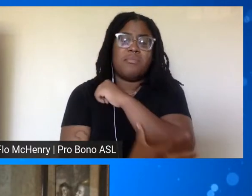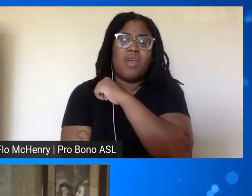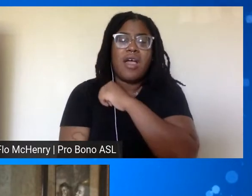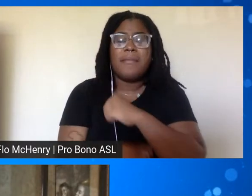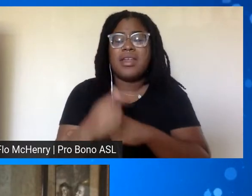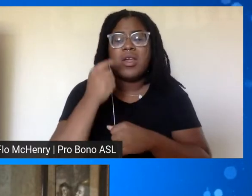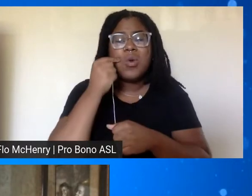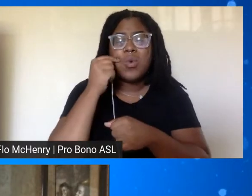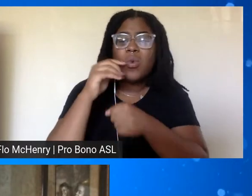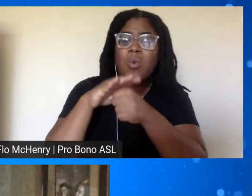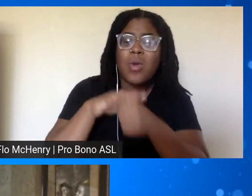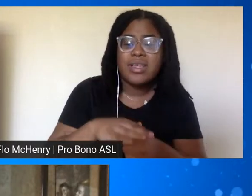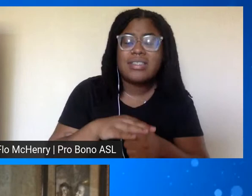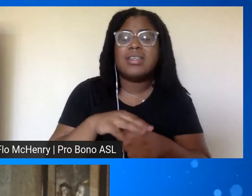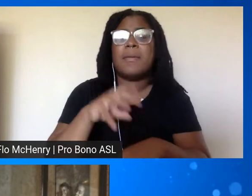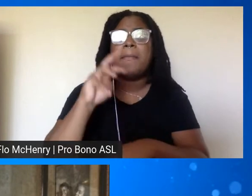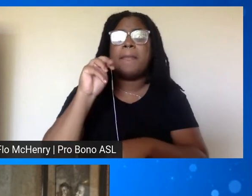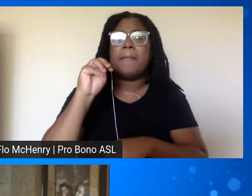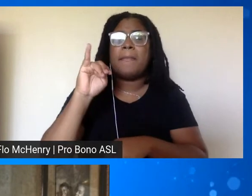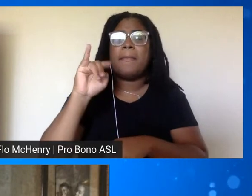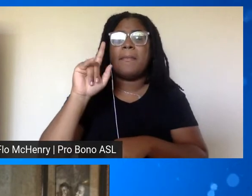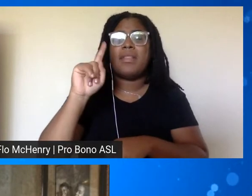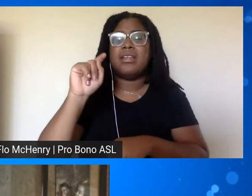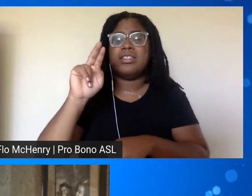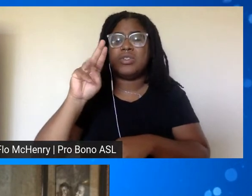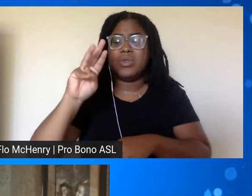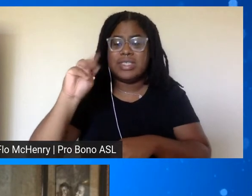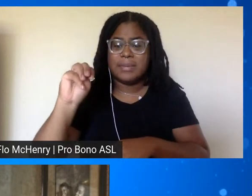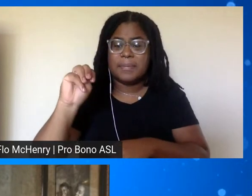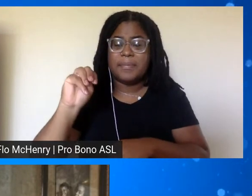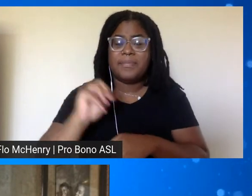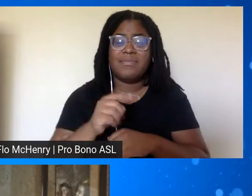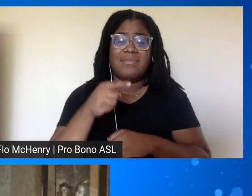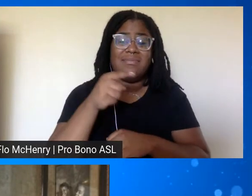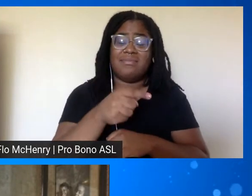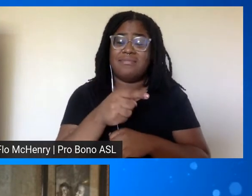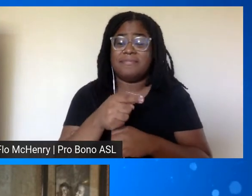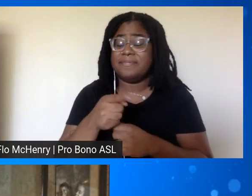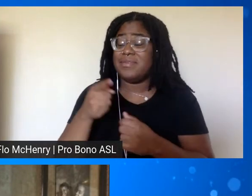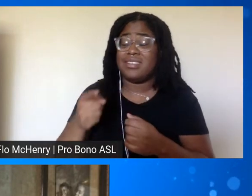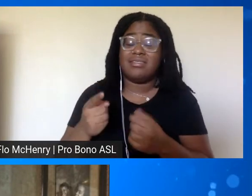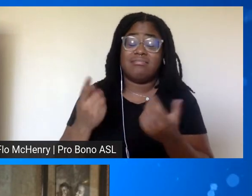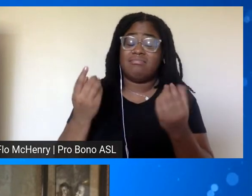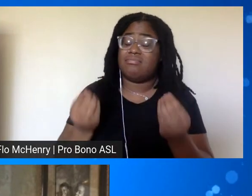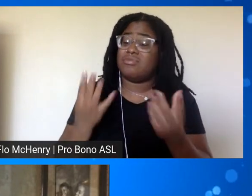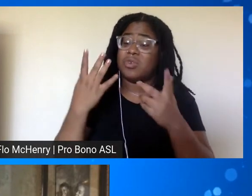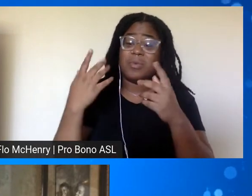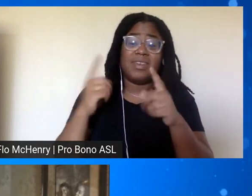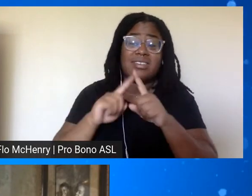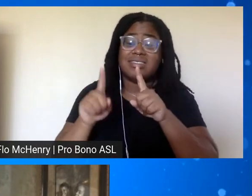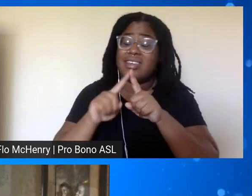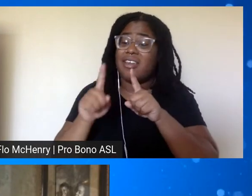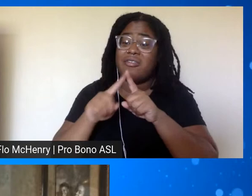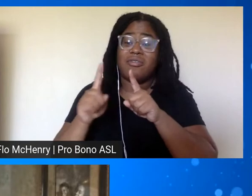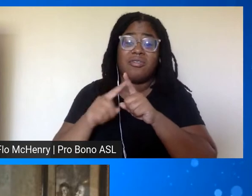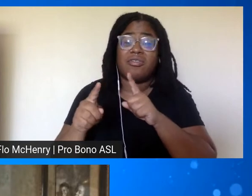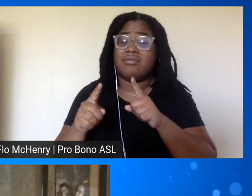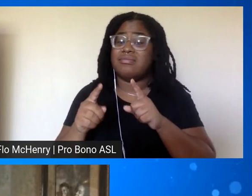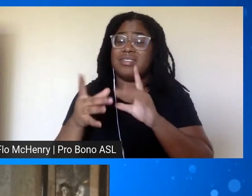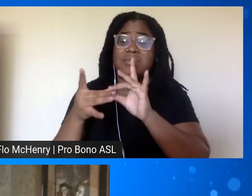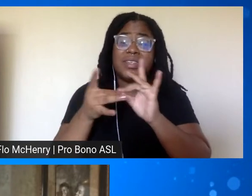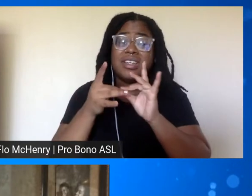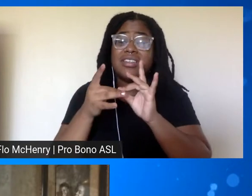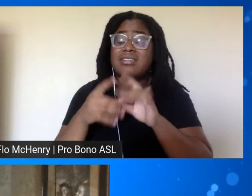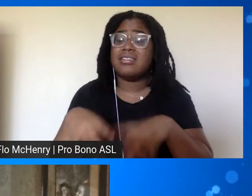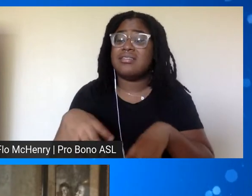and and militarism yeah it was a multi-faceted coalition dr king he talked about faith groups